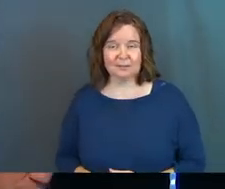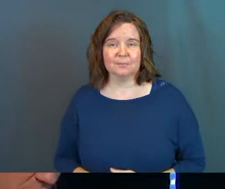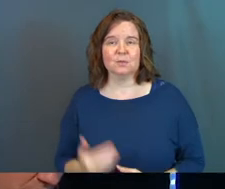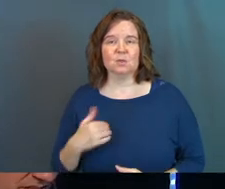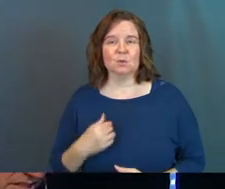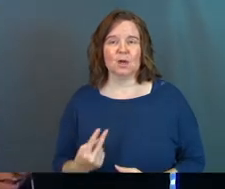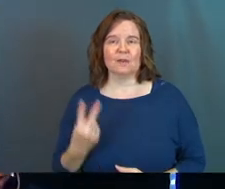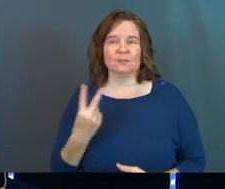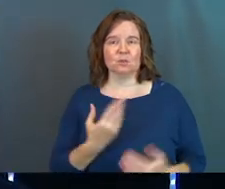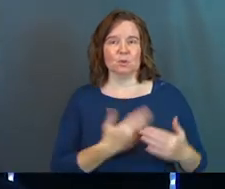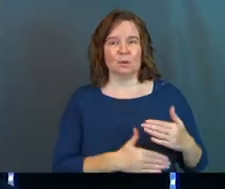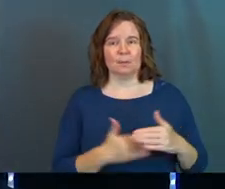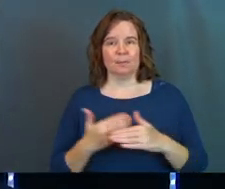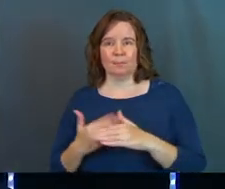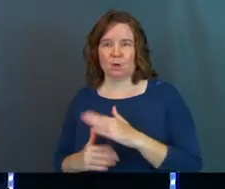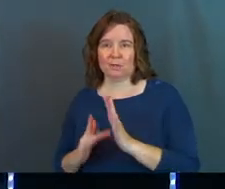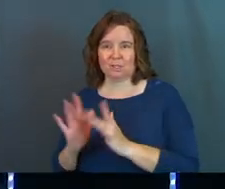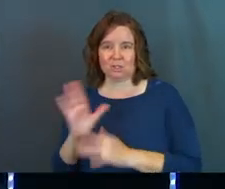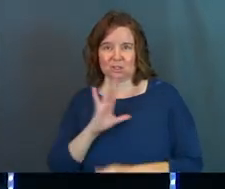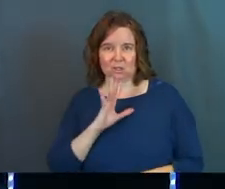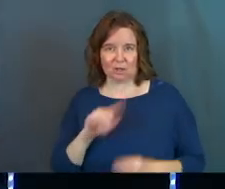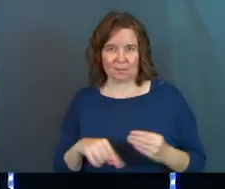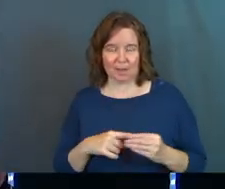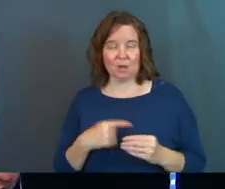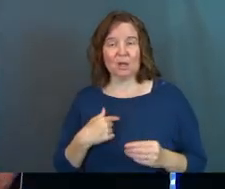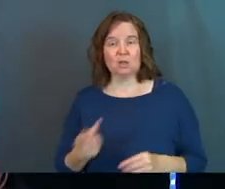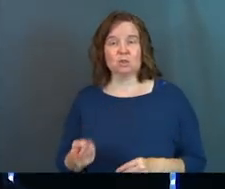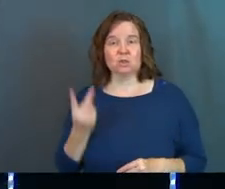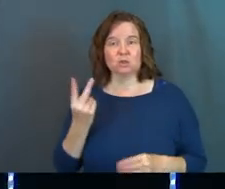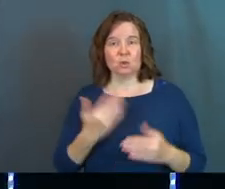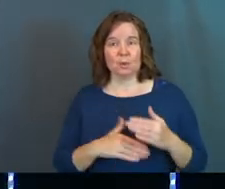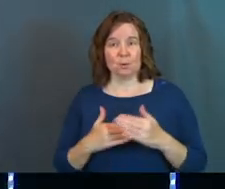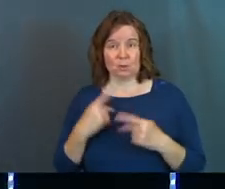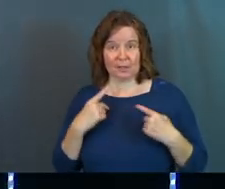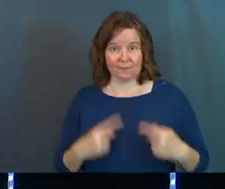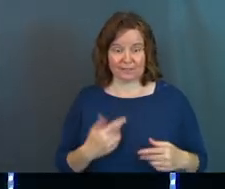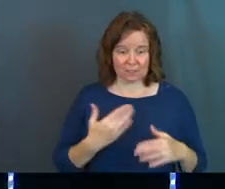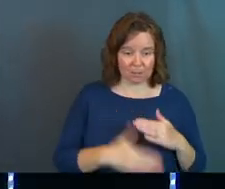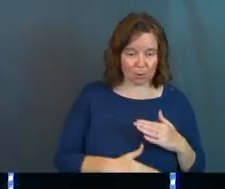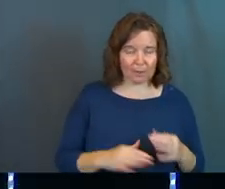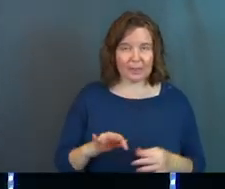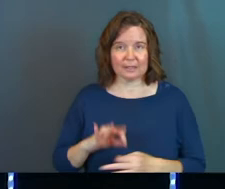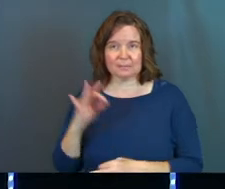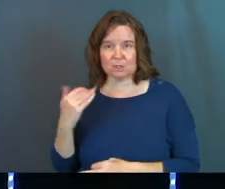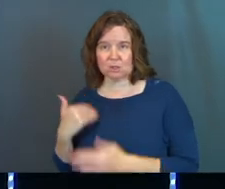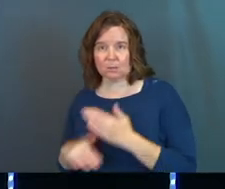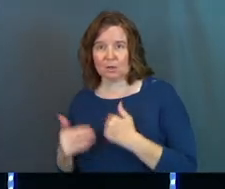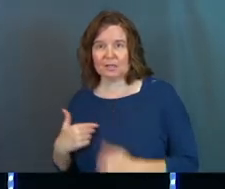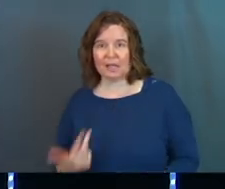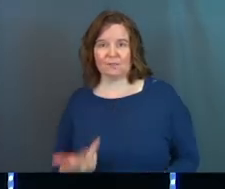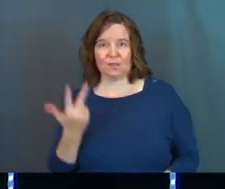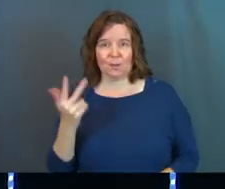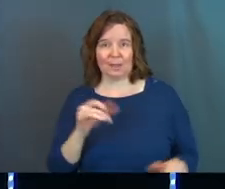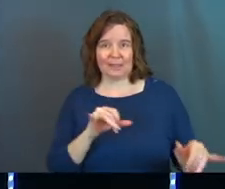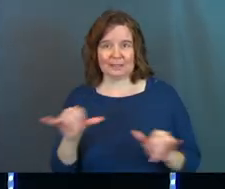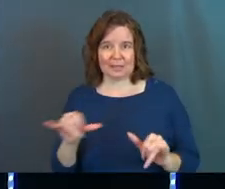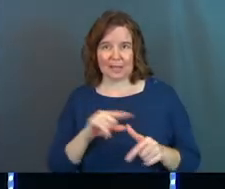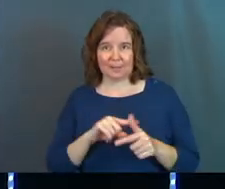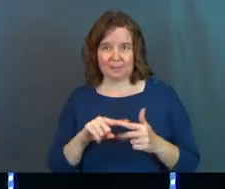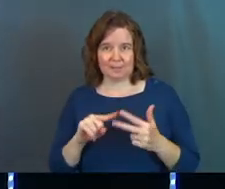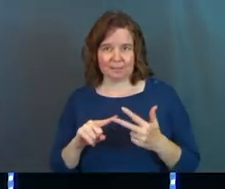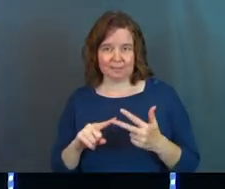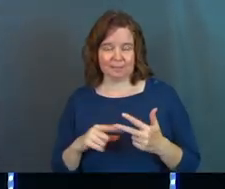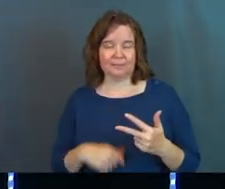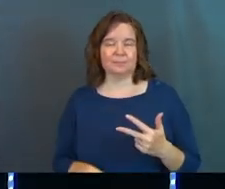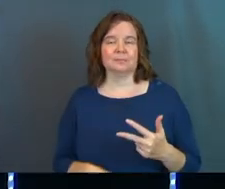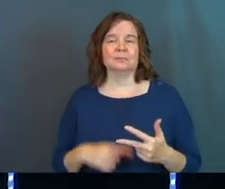You have two births that Jesus is talking about. And your two births, your physical birth and your spiritual birth, have three things in common. So let me walk through